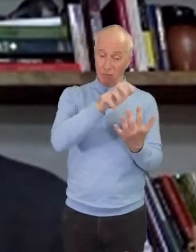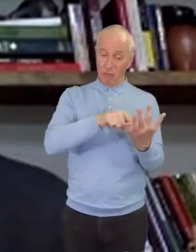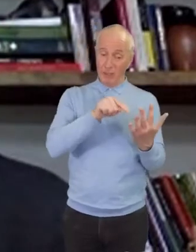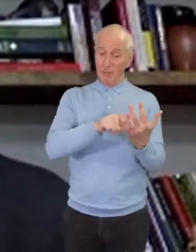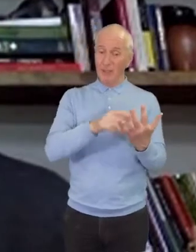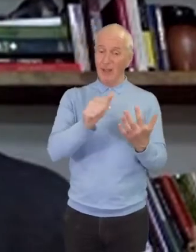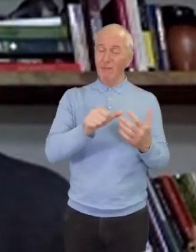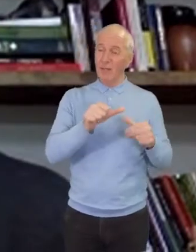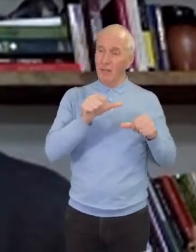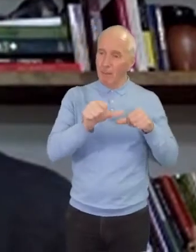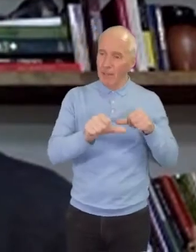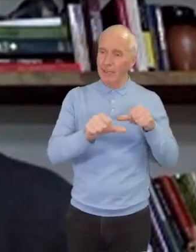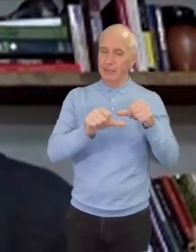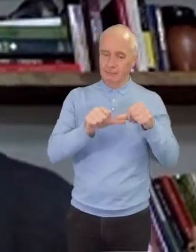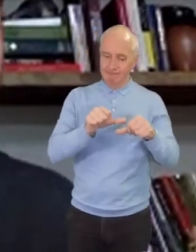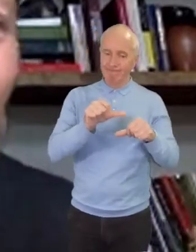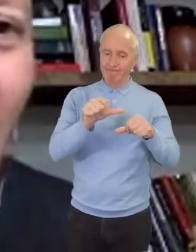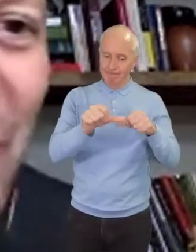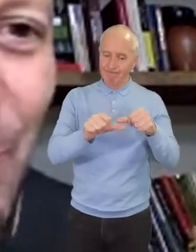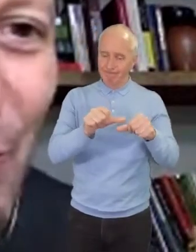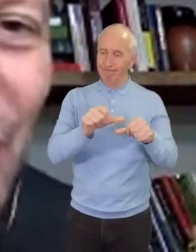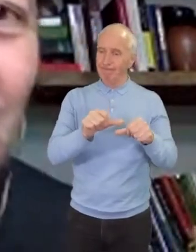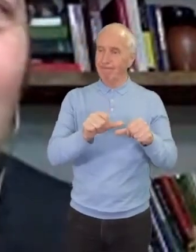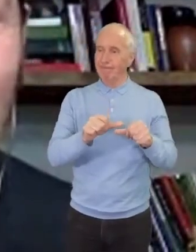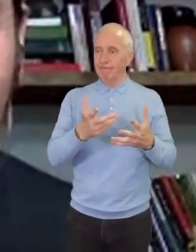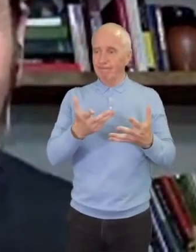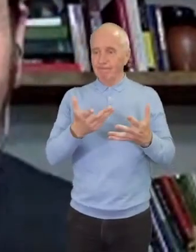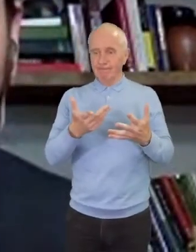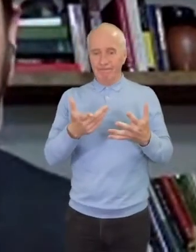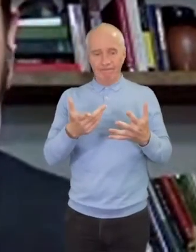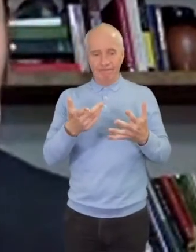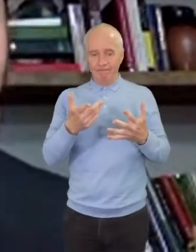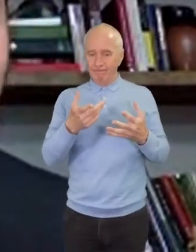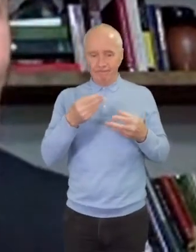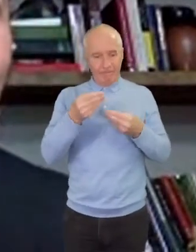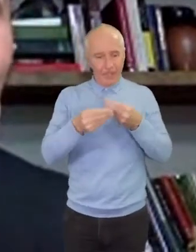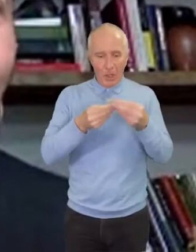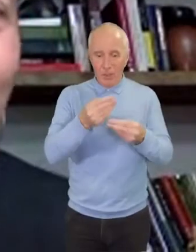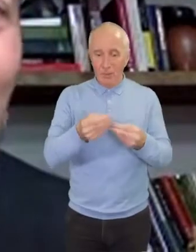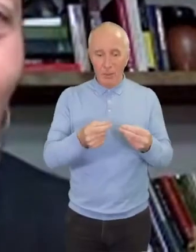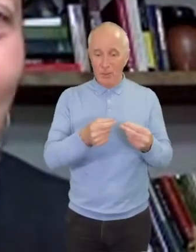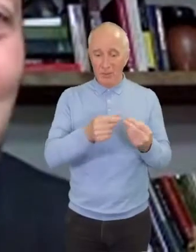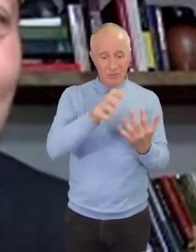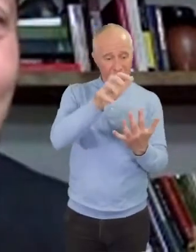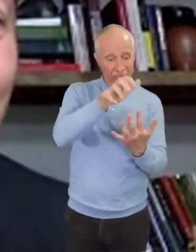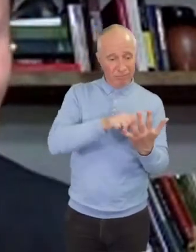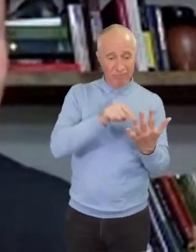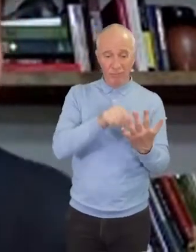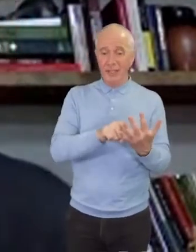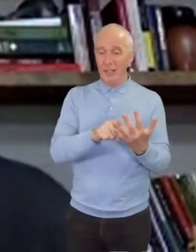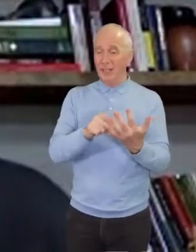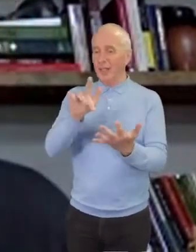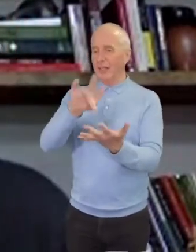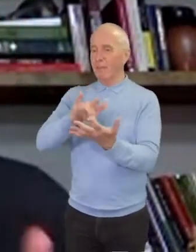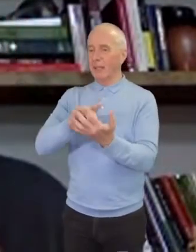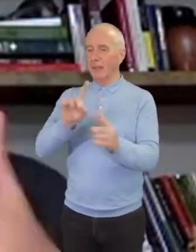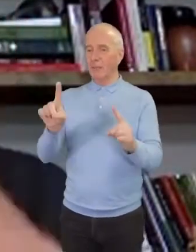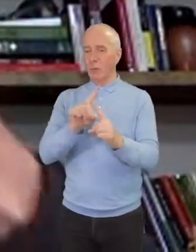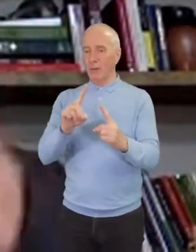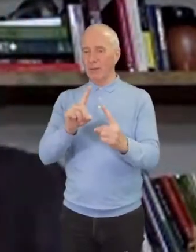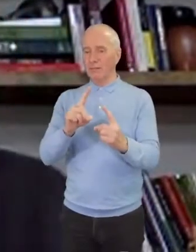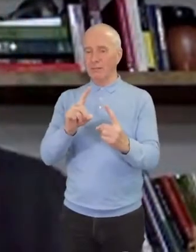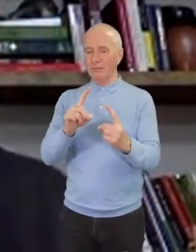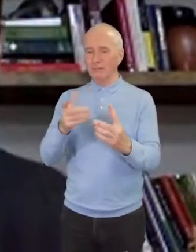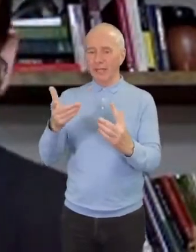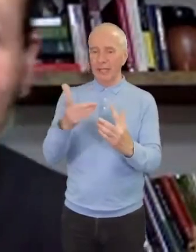half the gospels are written in the middle of an interruption, right? You think about it. Jesus